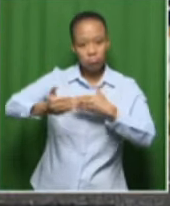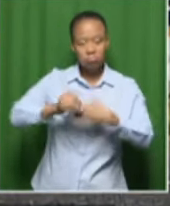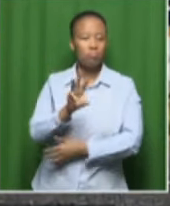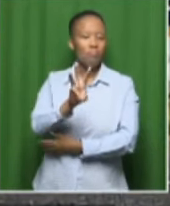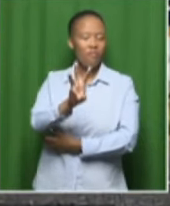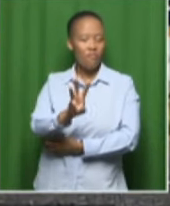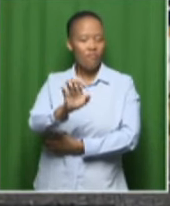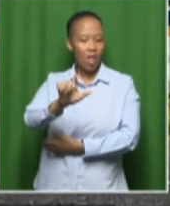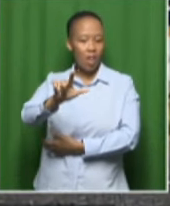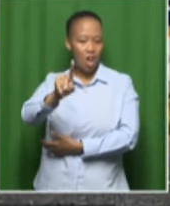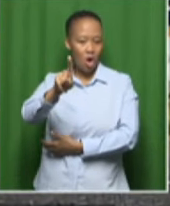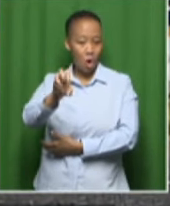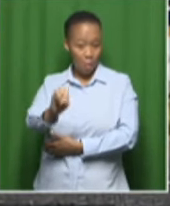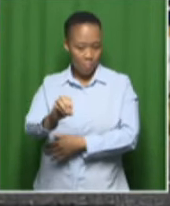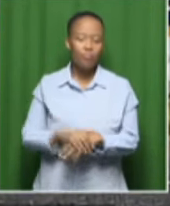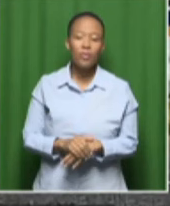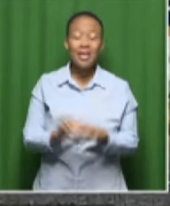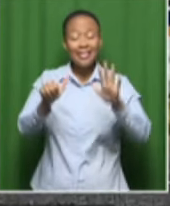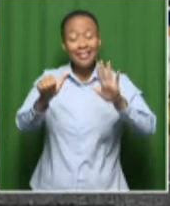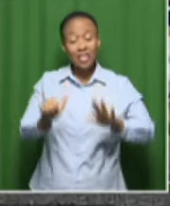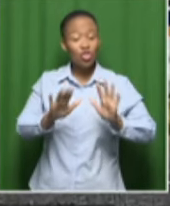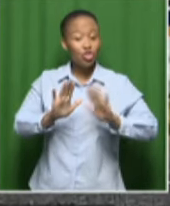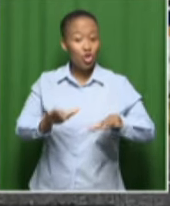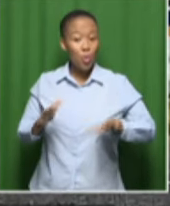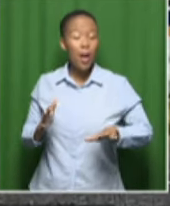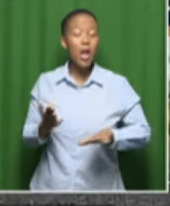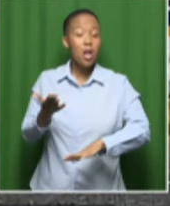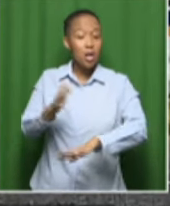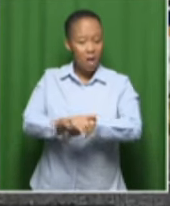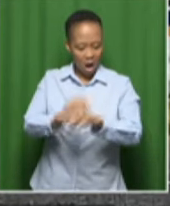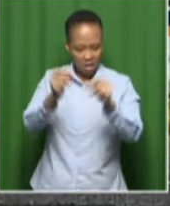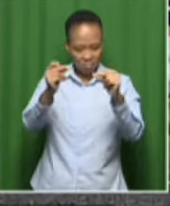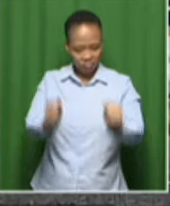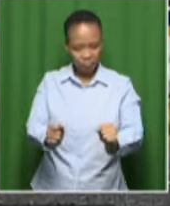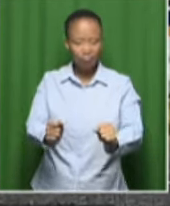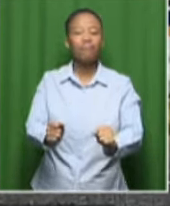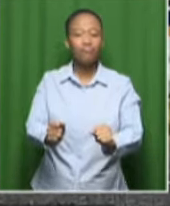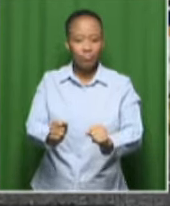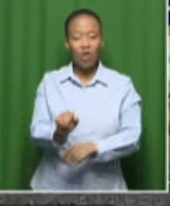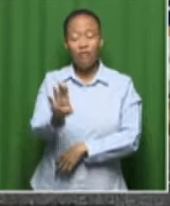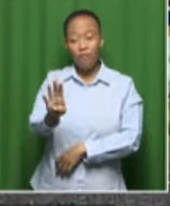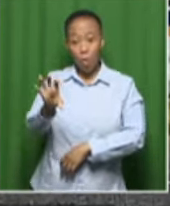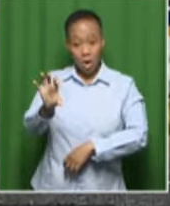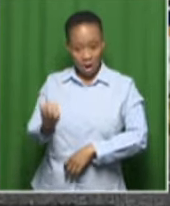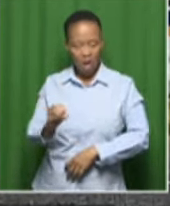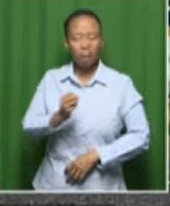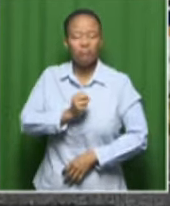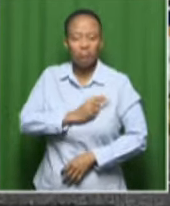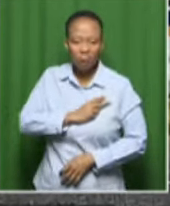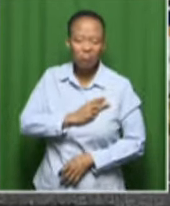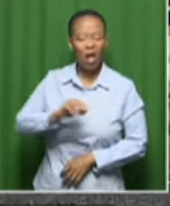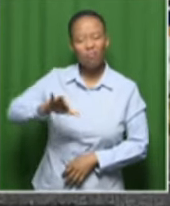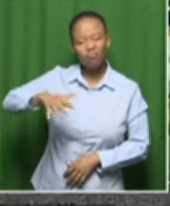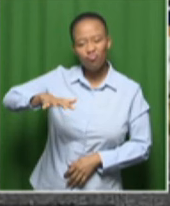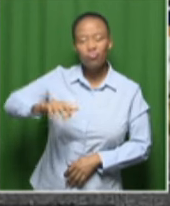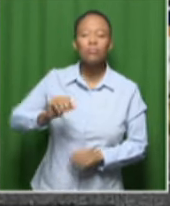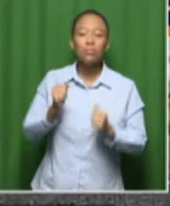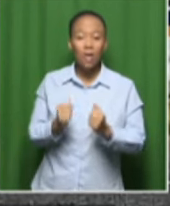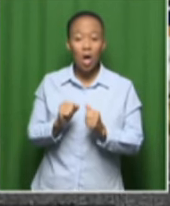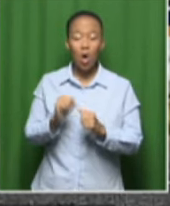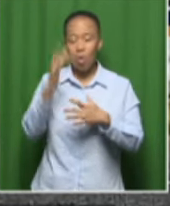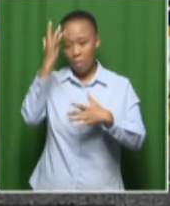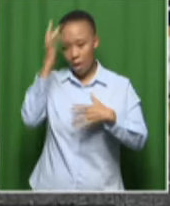Velkom. Now the six learners were declared dead on the scene. Forty survived with minor injuries. Patients have been